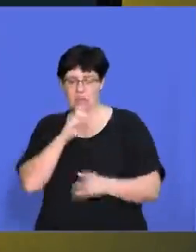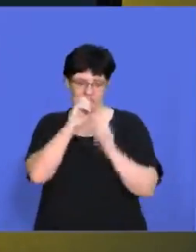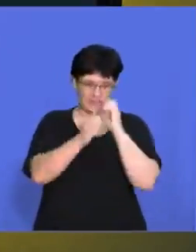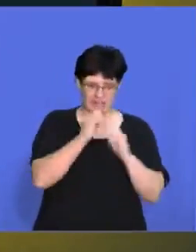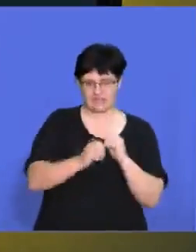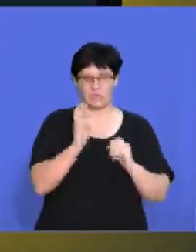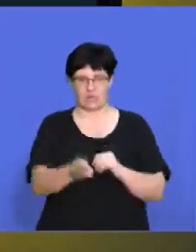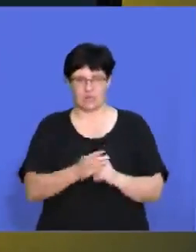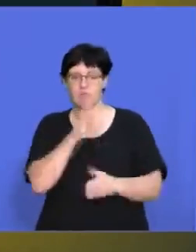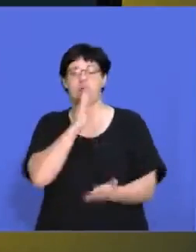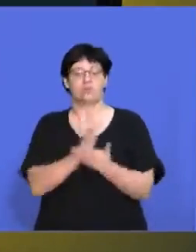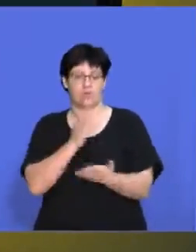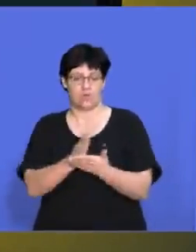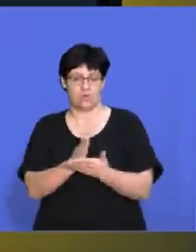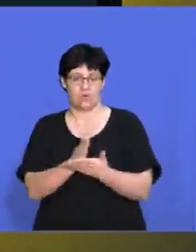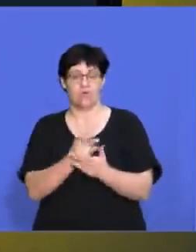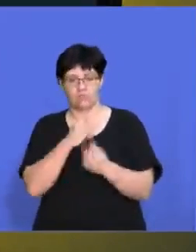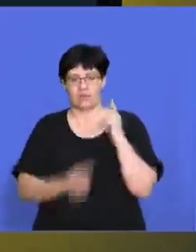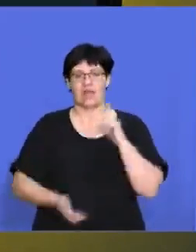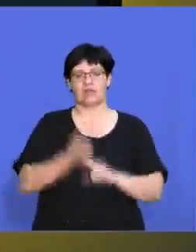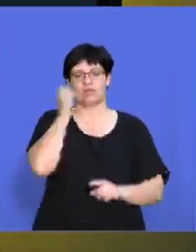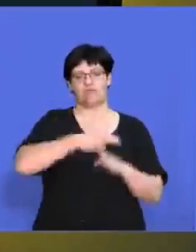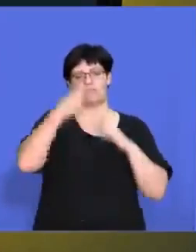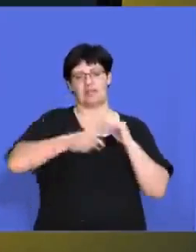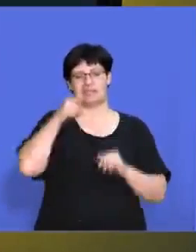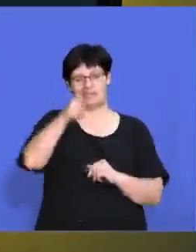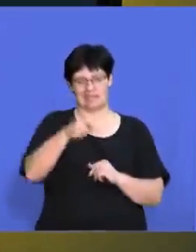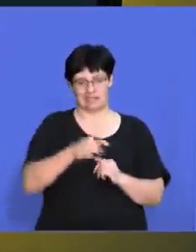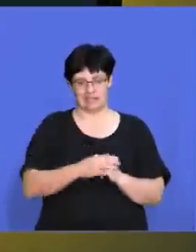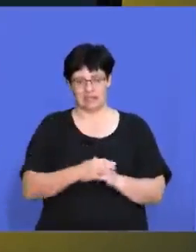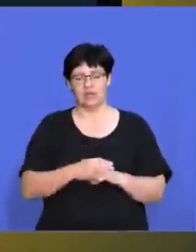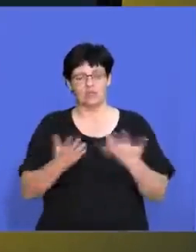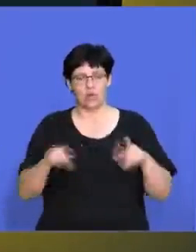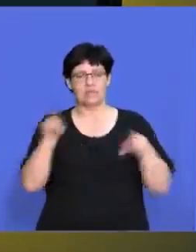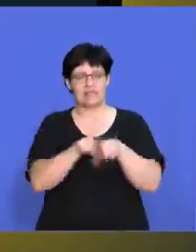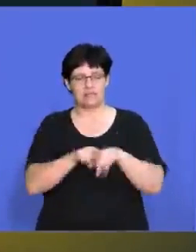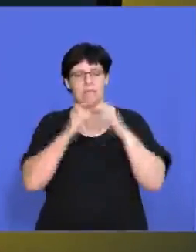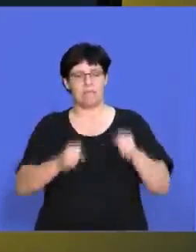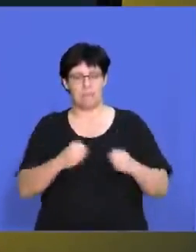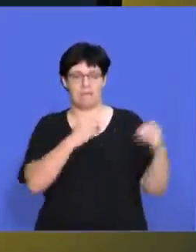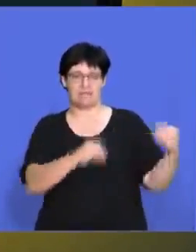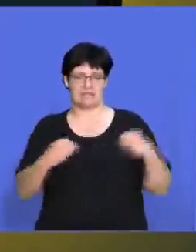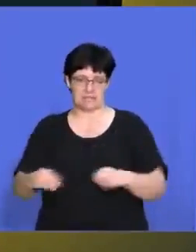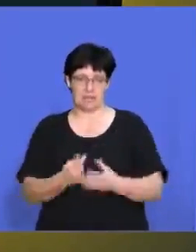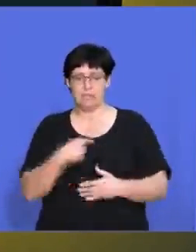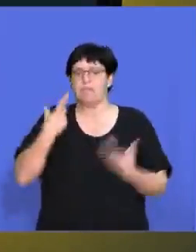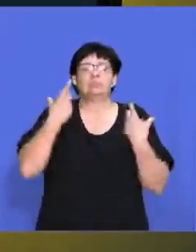you're taking that corrective action to ensure that you achieve the results that you want to achieve. And it's the same thing with the business. What do they